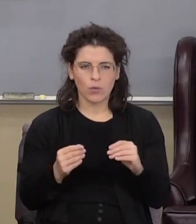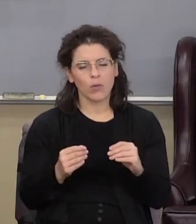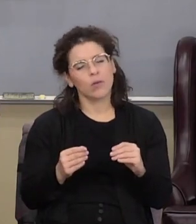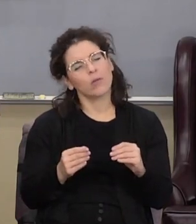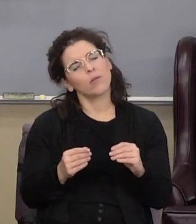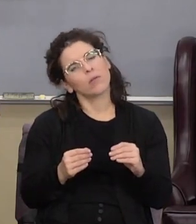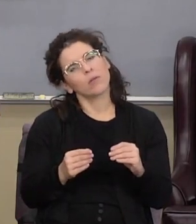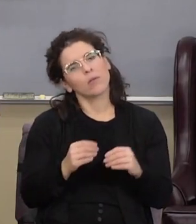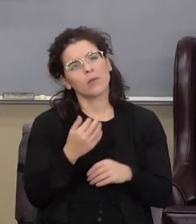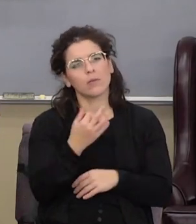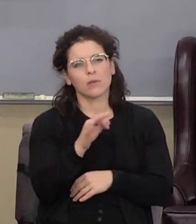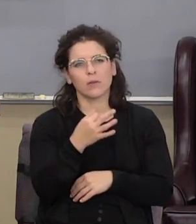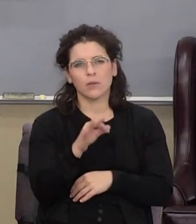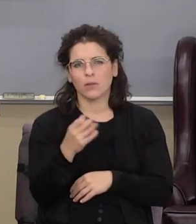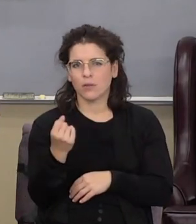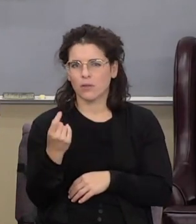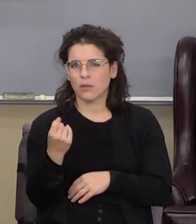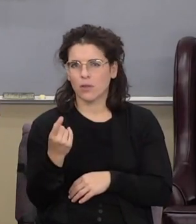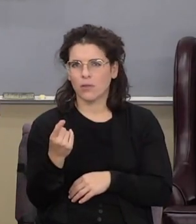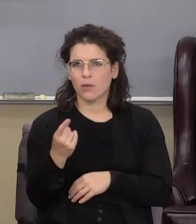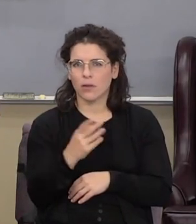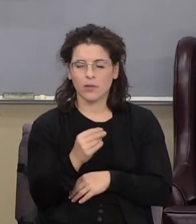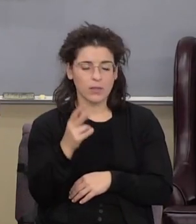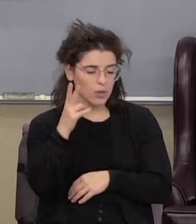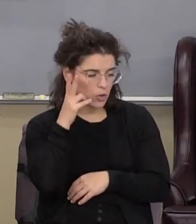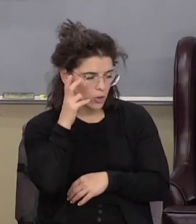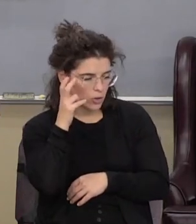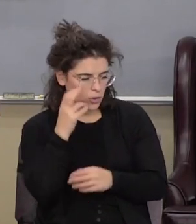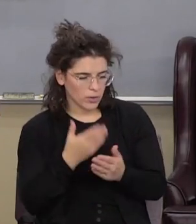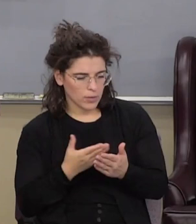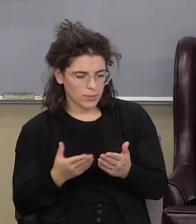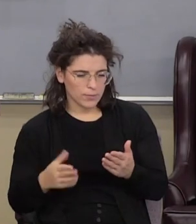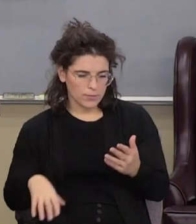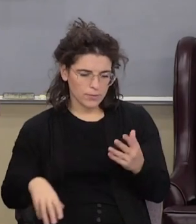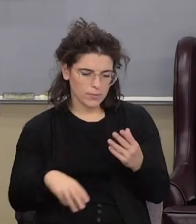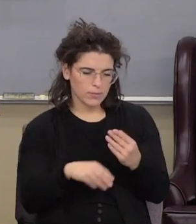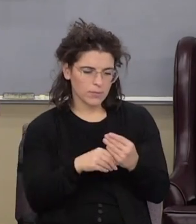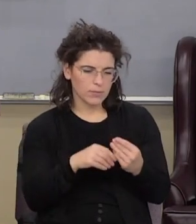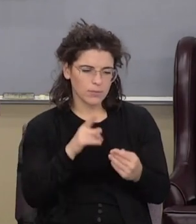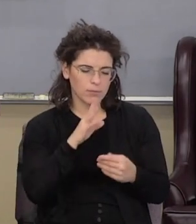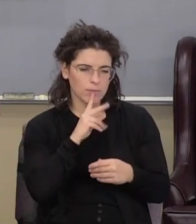verse 11 19 11 and as they heard these things he added and spake a